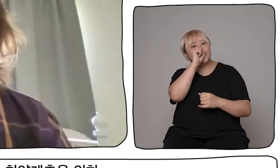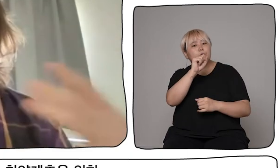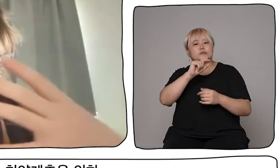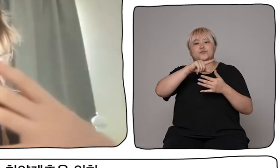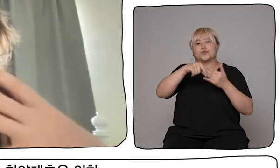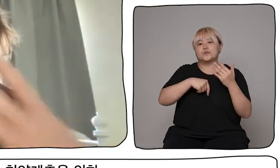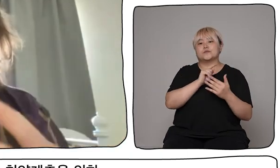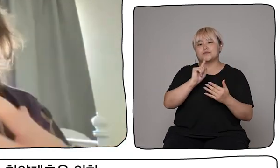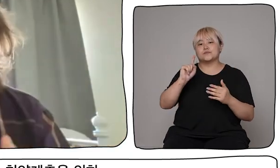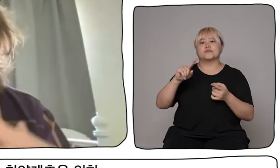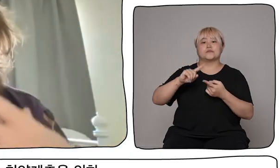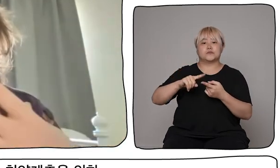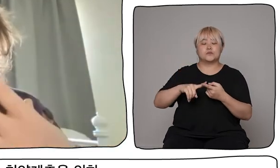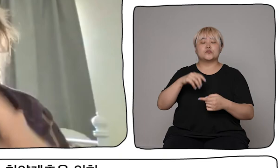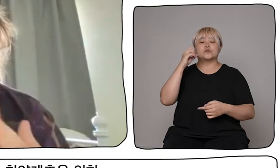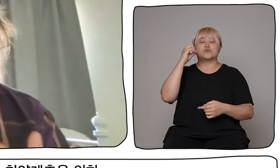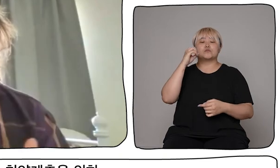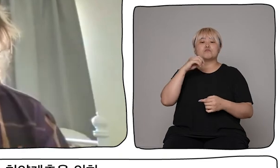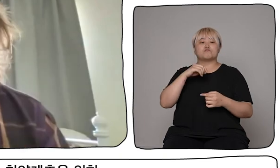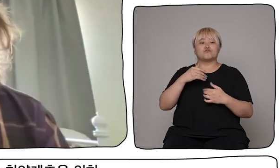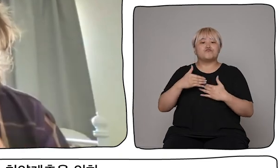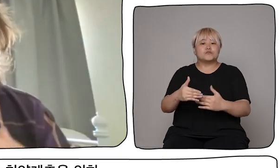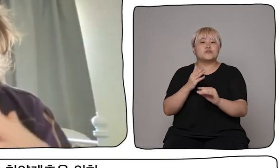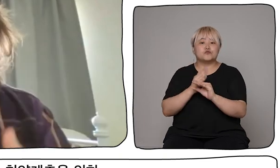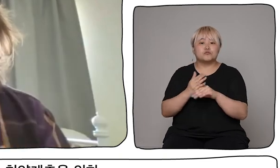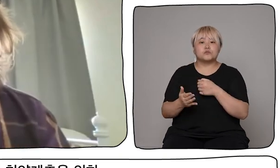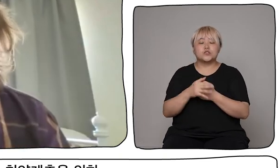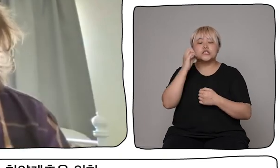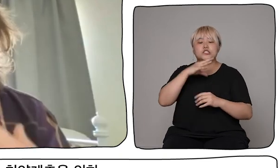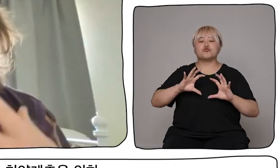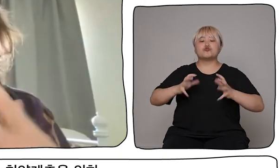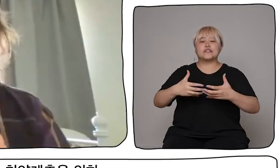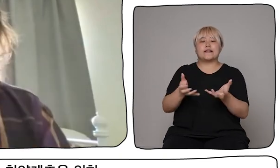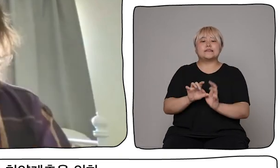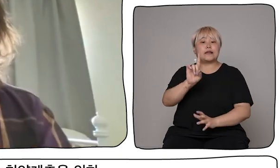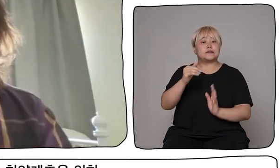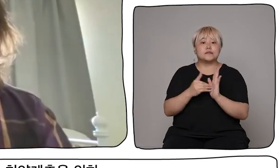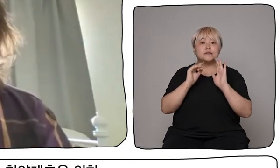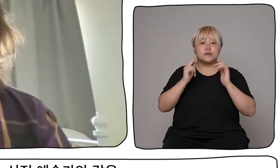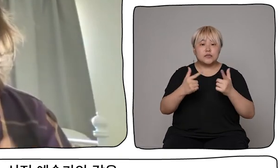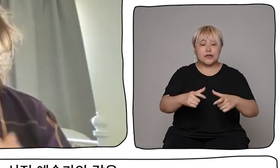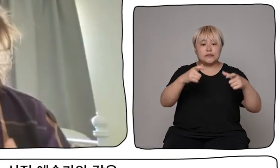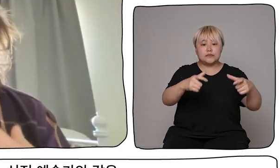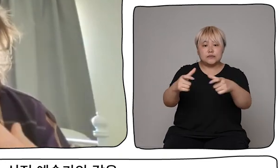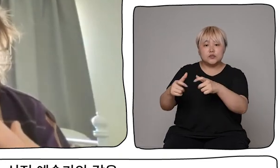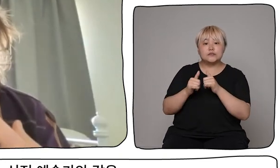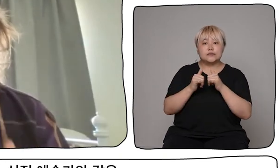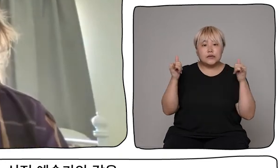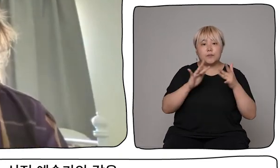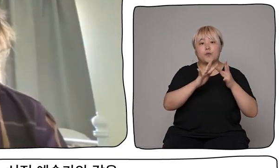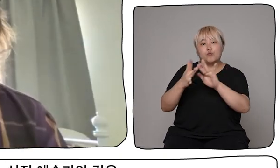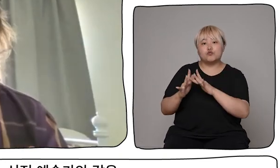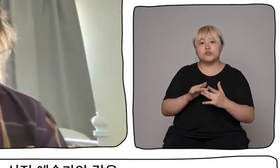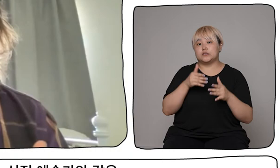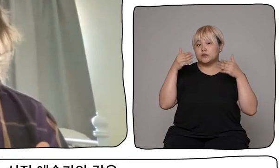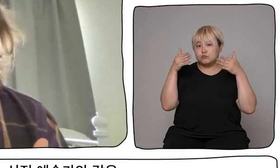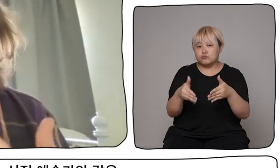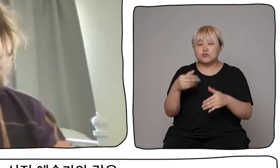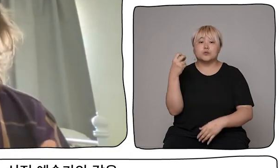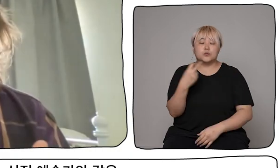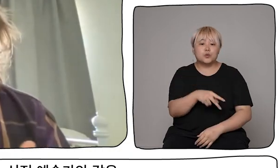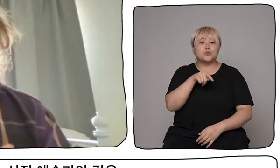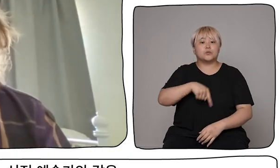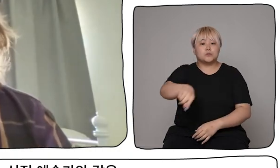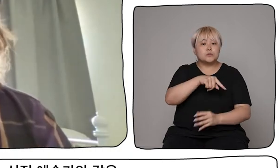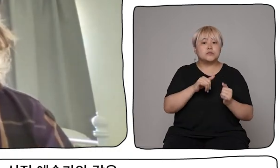organisation, but we also really focus on community projects for young people and vulnerable people in our local communities and make sure